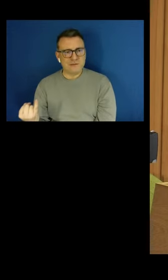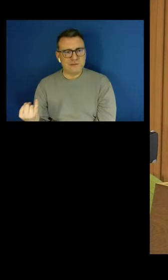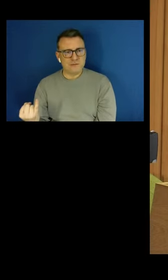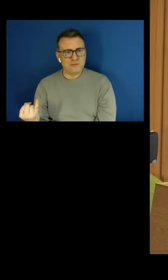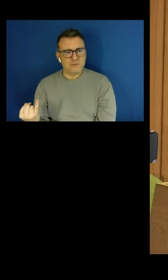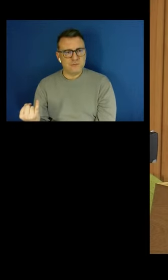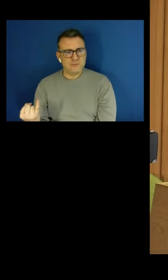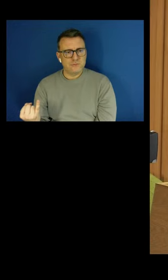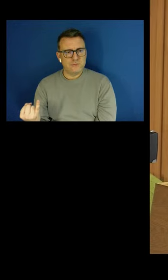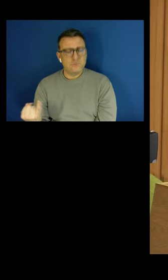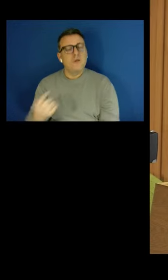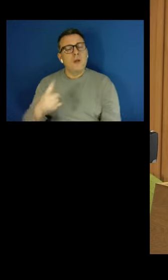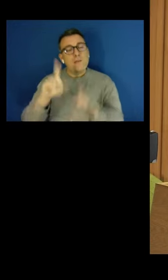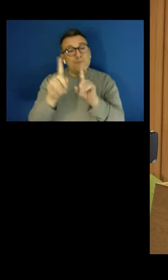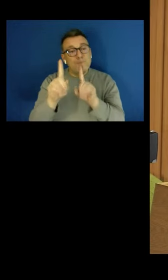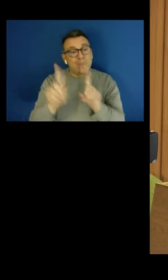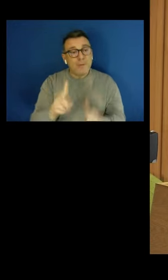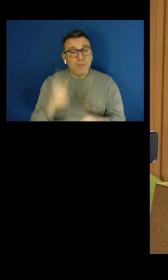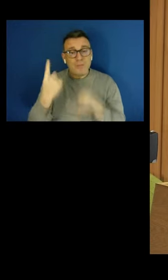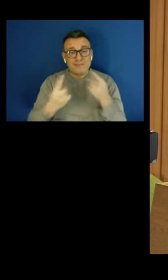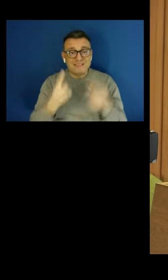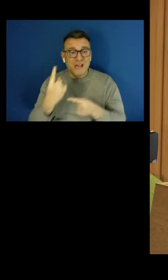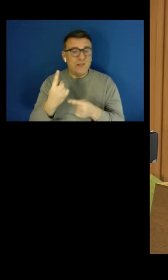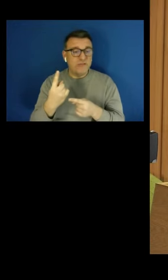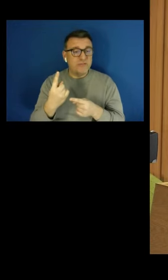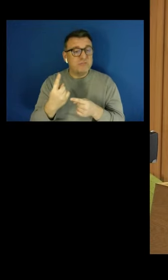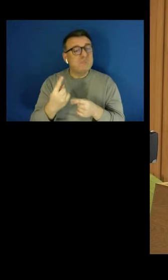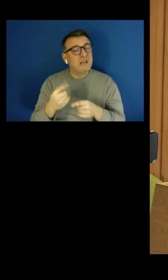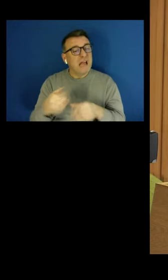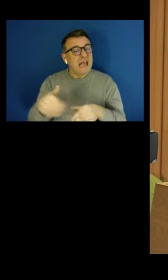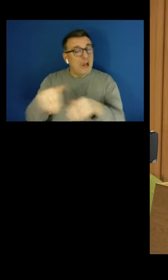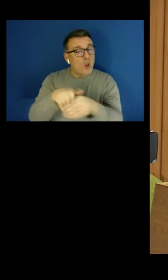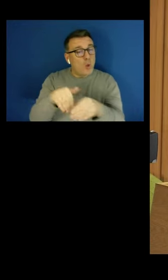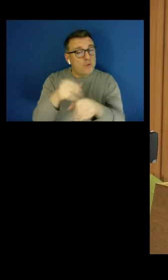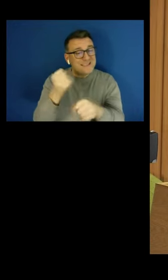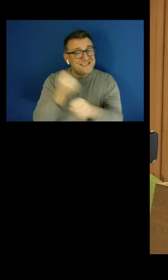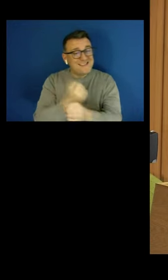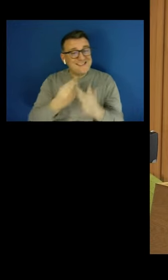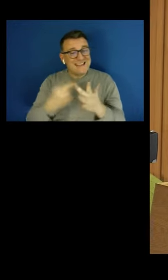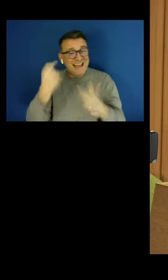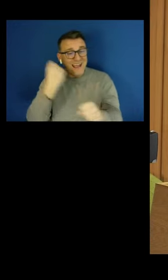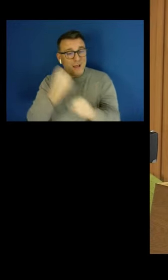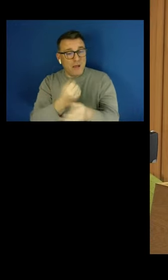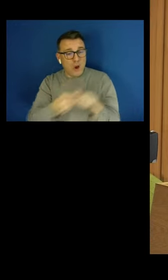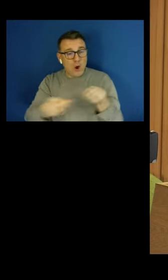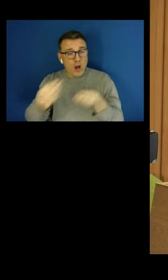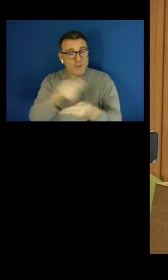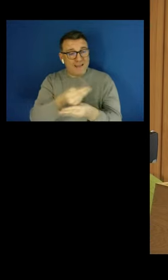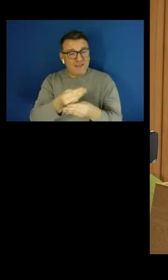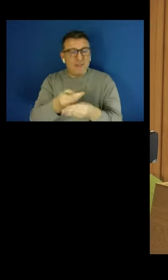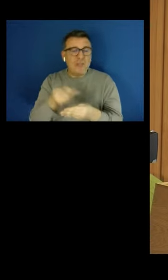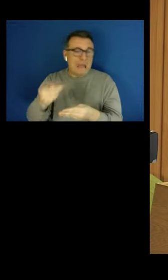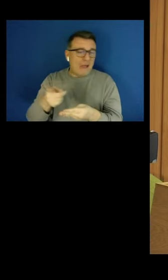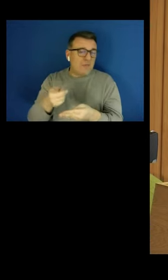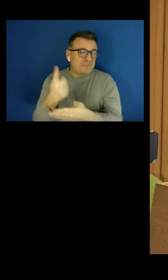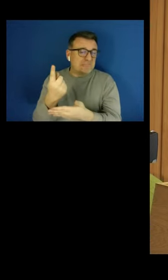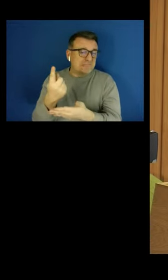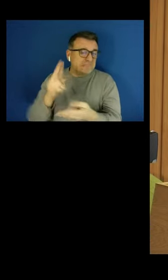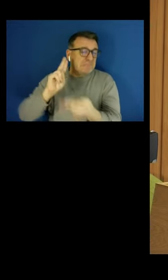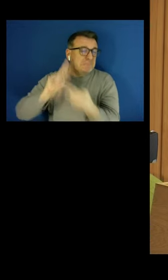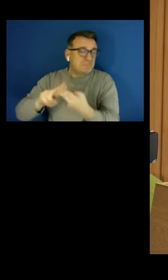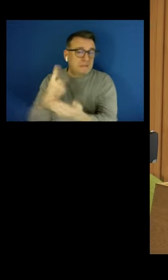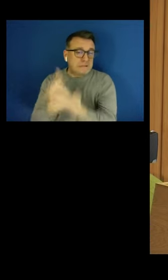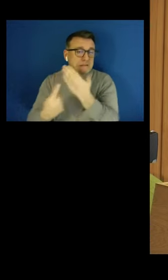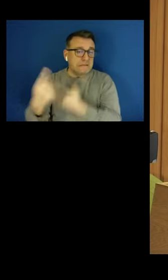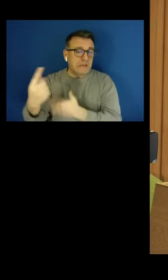generally classed as self-employed, have not been auto enrolled. Now, as was touched